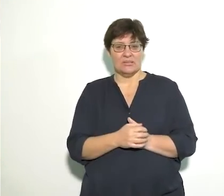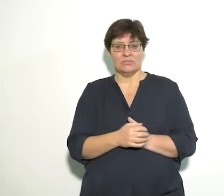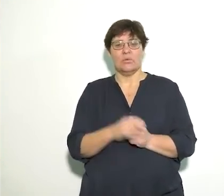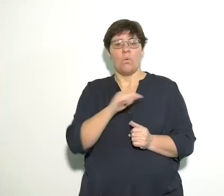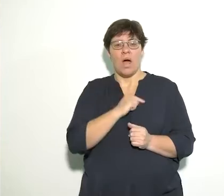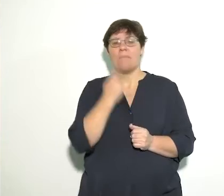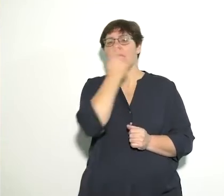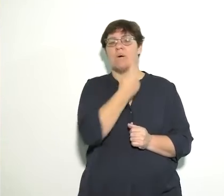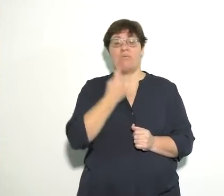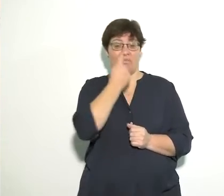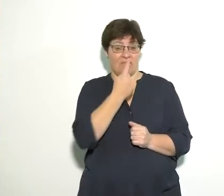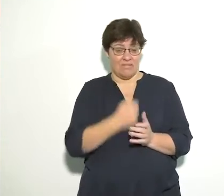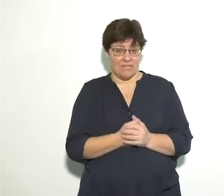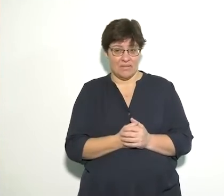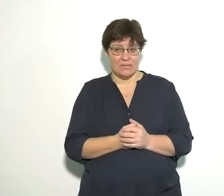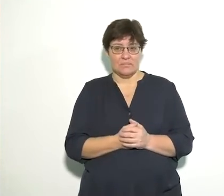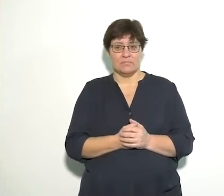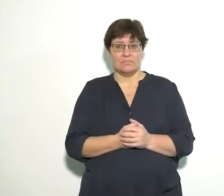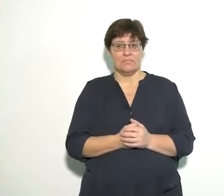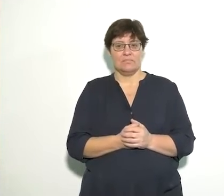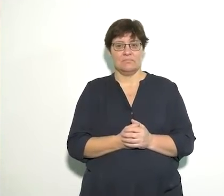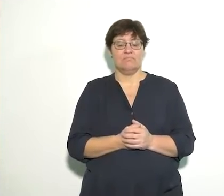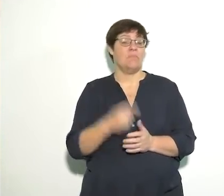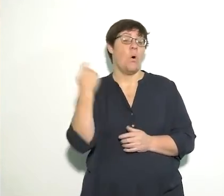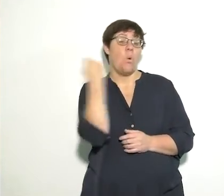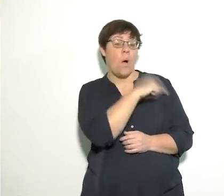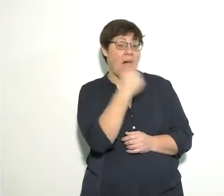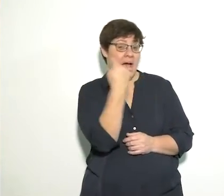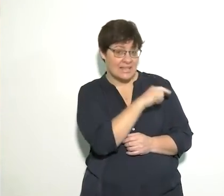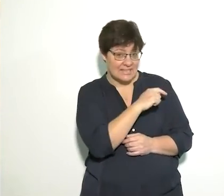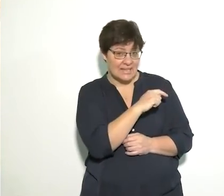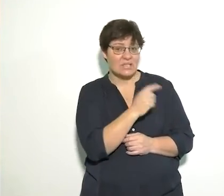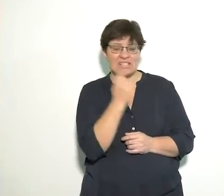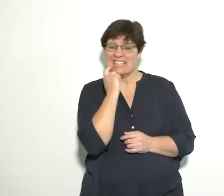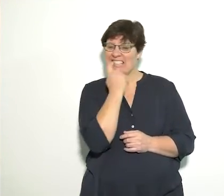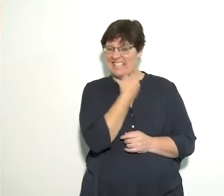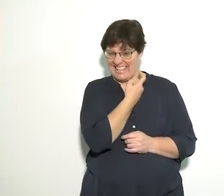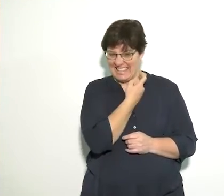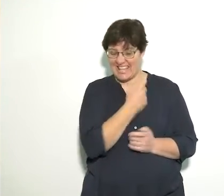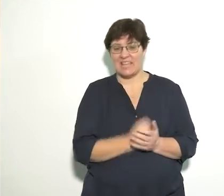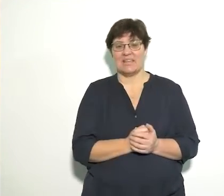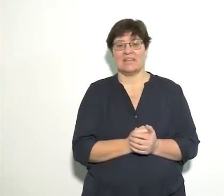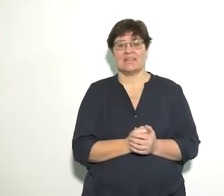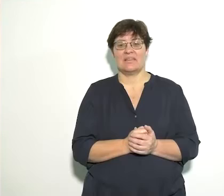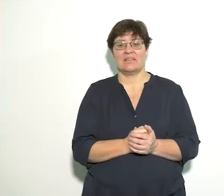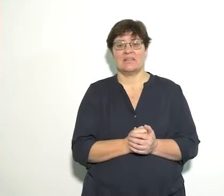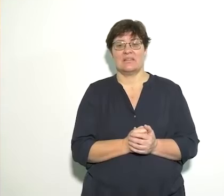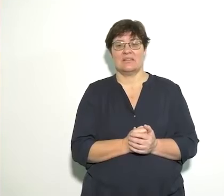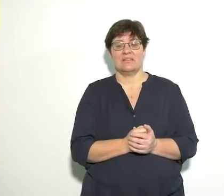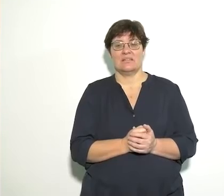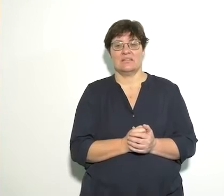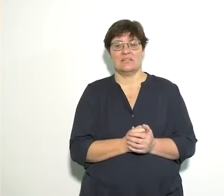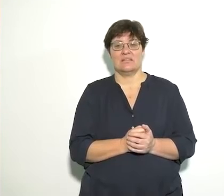mouth. You need also white paper to make some teeth as well as